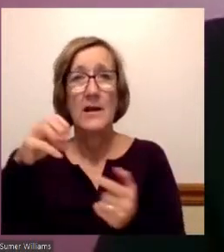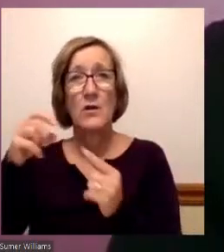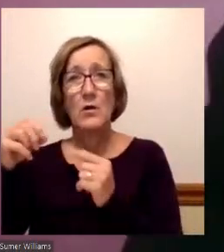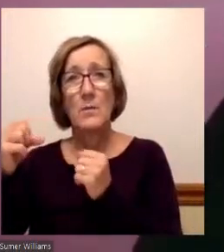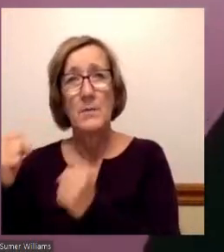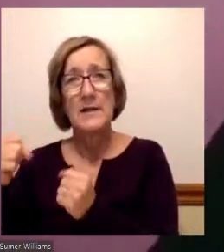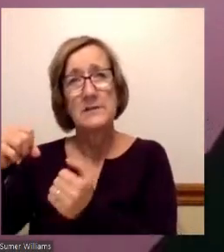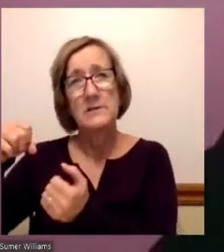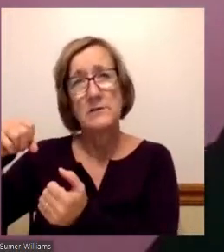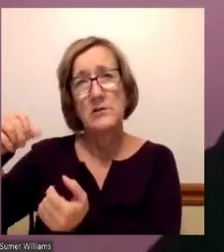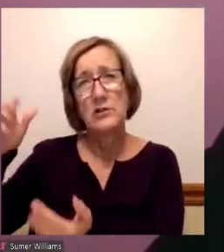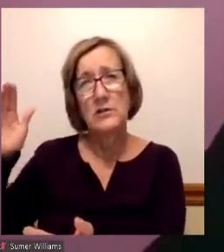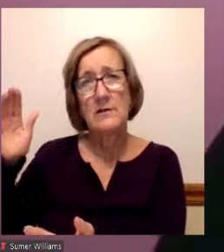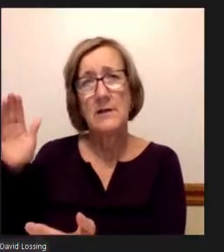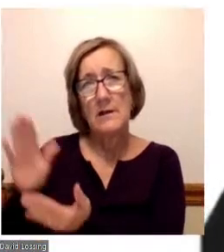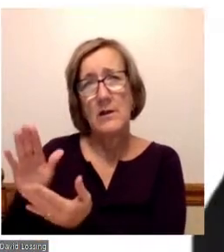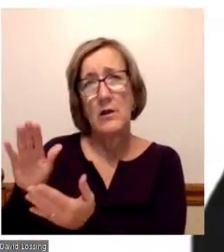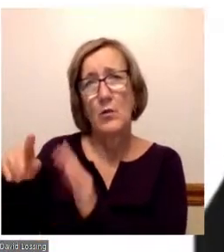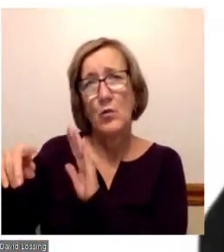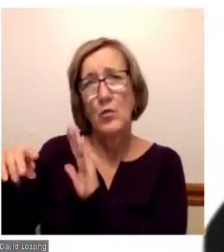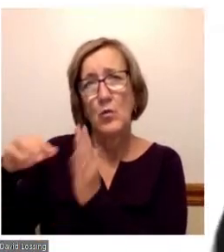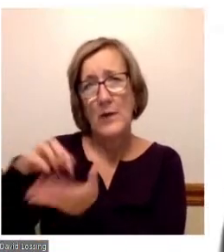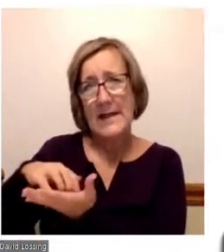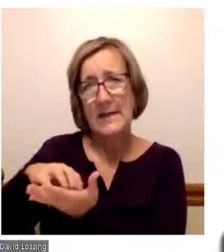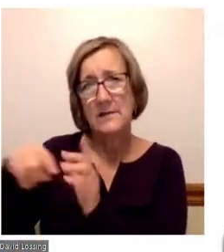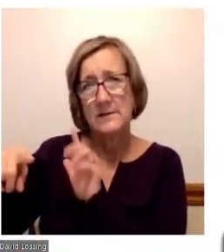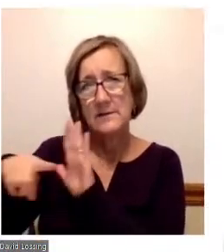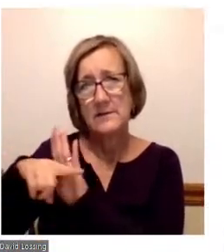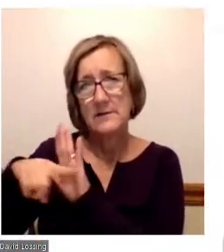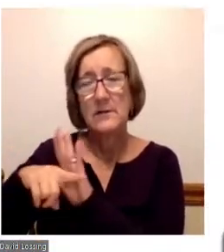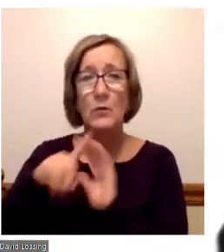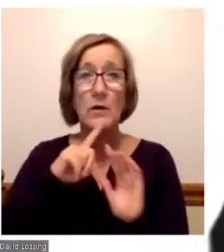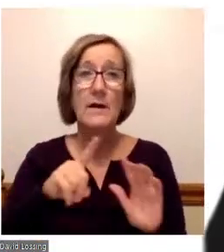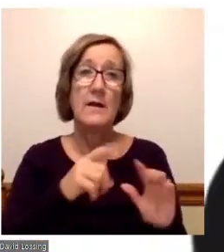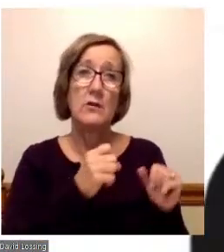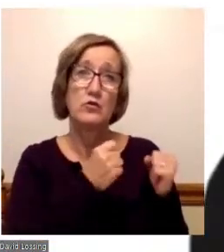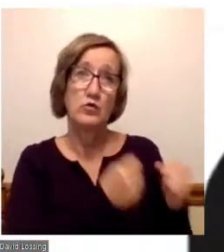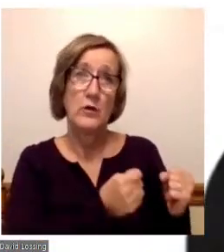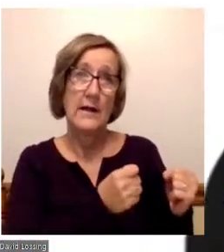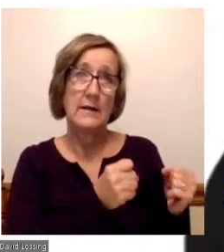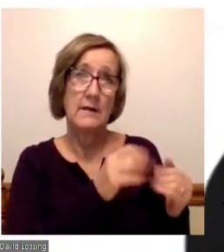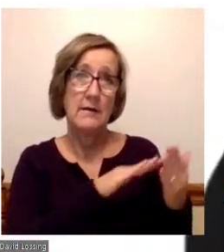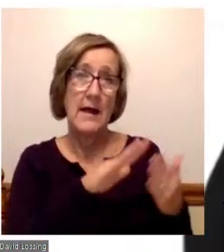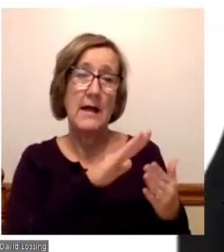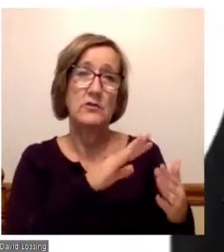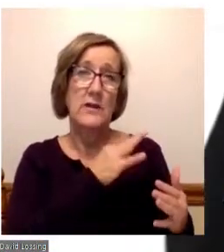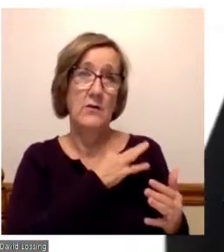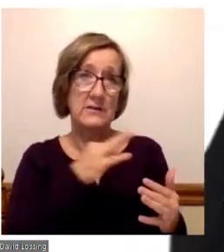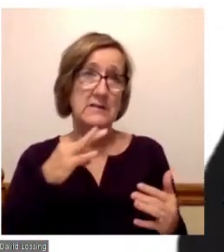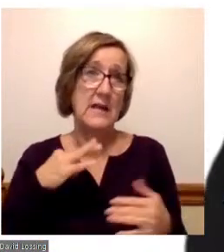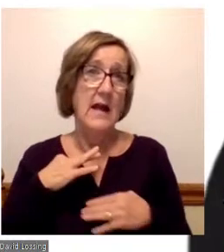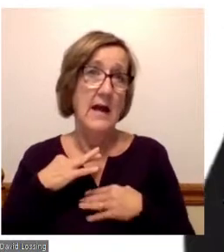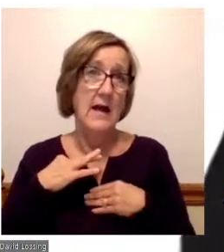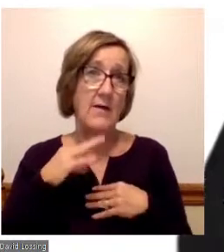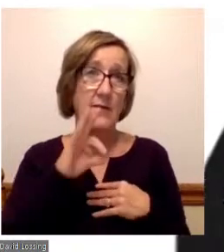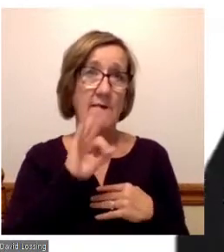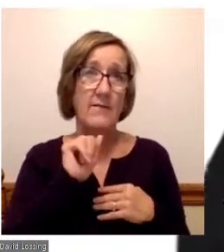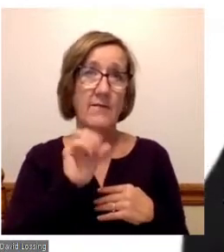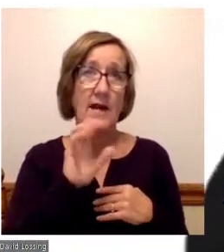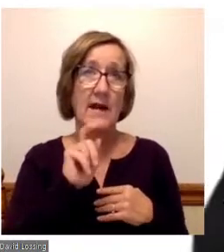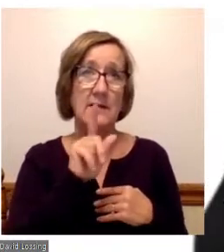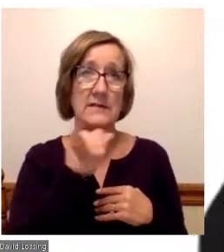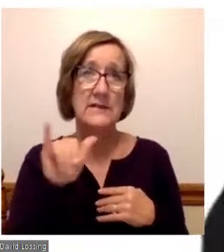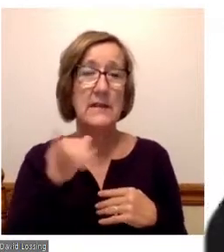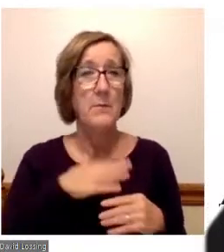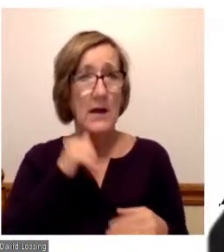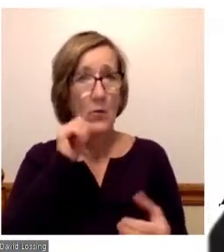that weakness? I think that the greatest strength of the college are its faculty and staff. My wife is a former